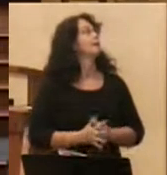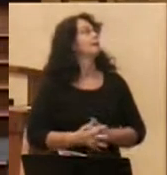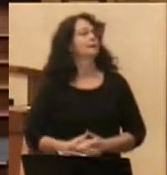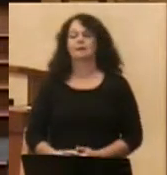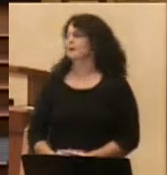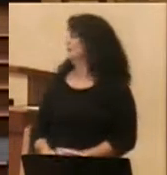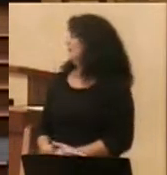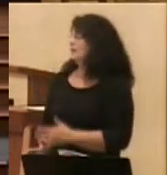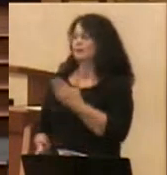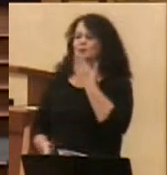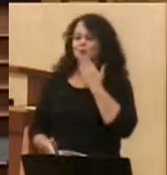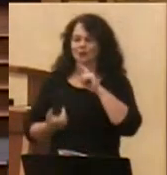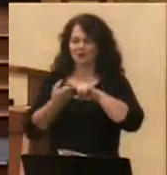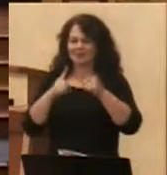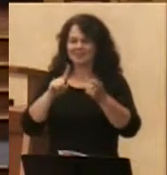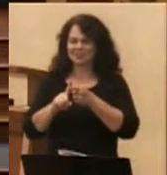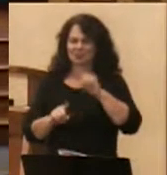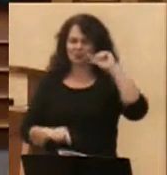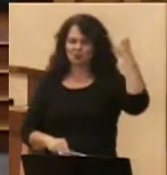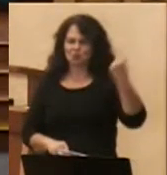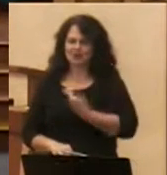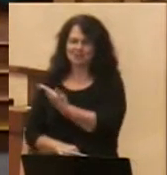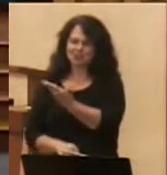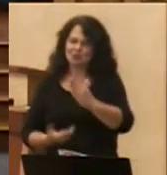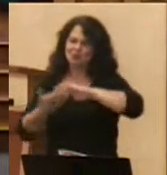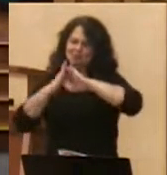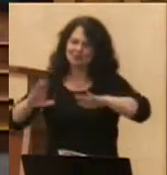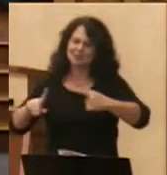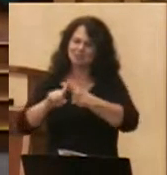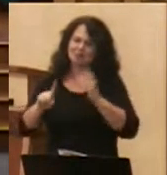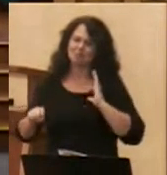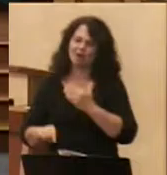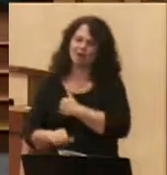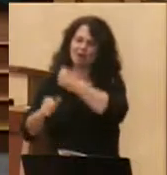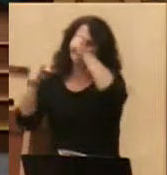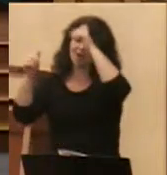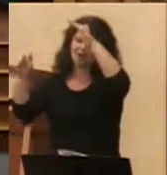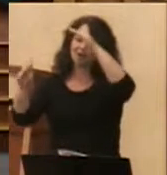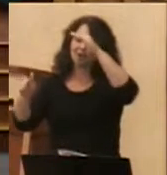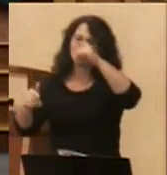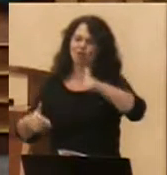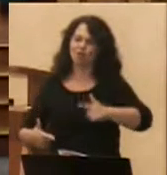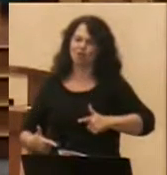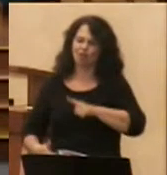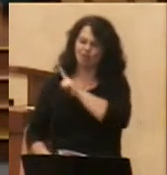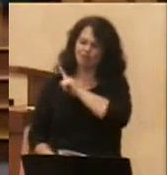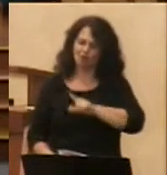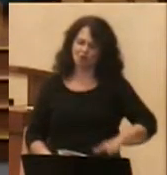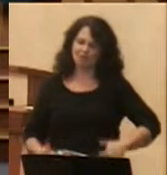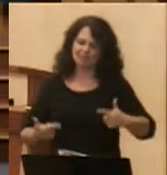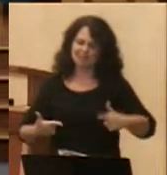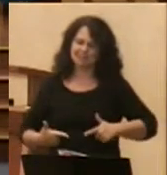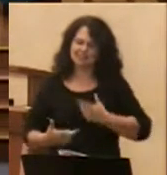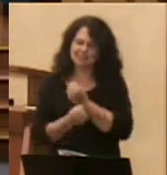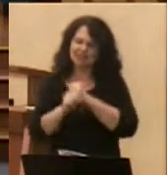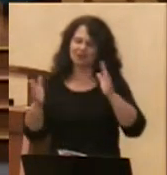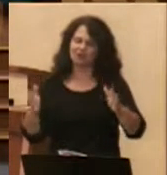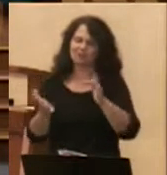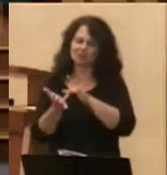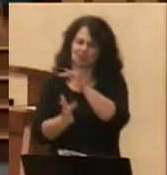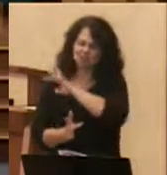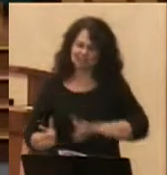Dear friends in Christ, grace to you and peace from God our Father and our Lord and Savior, Jesus the Christ. Amen.